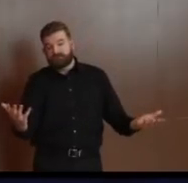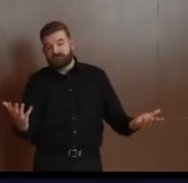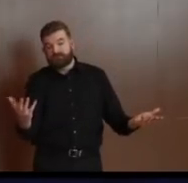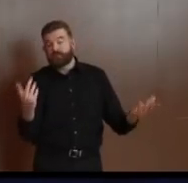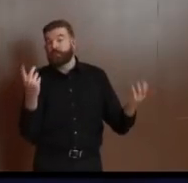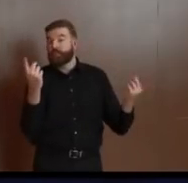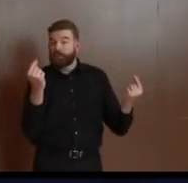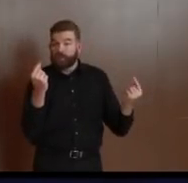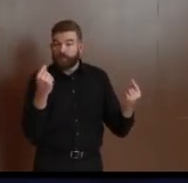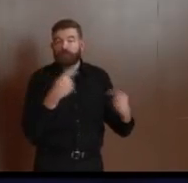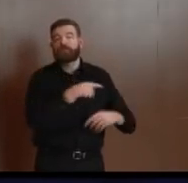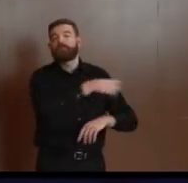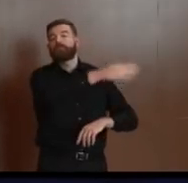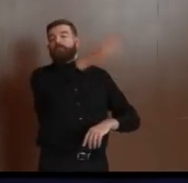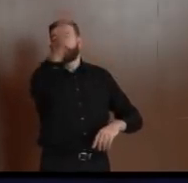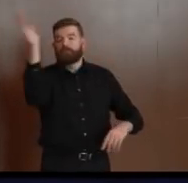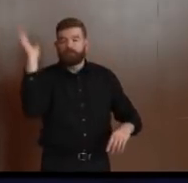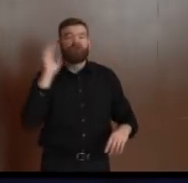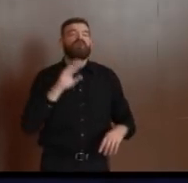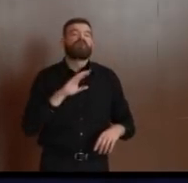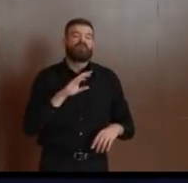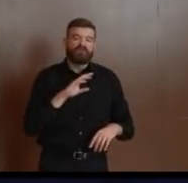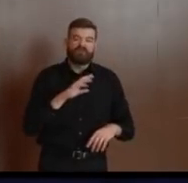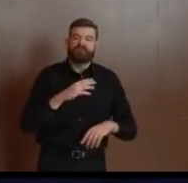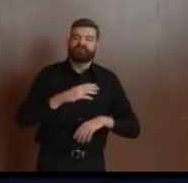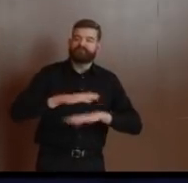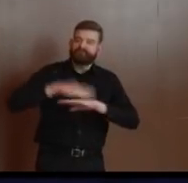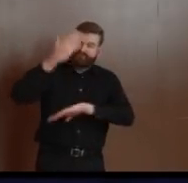like we're asking our students and college students to do remotely.